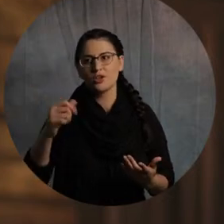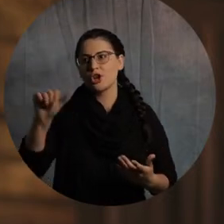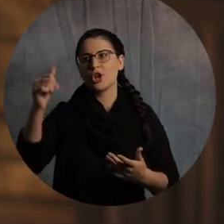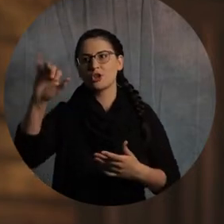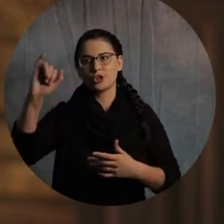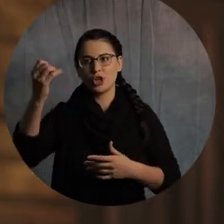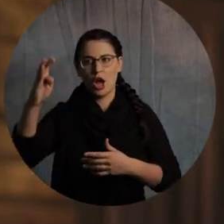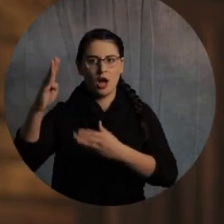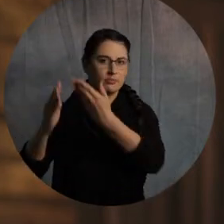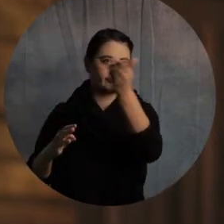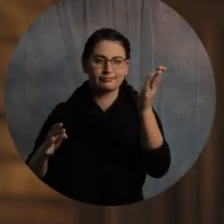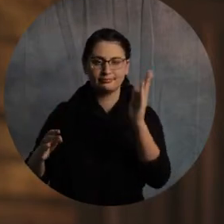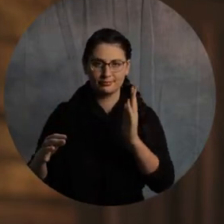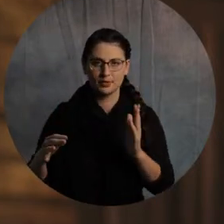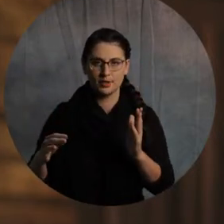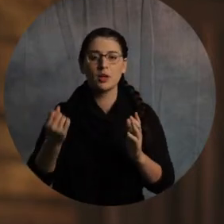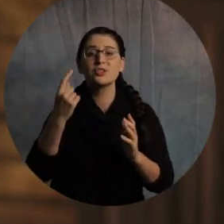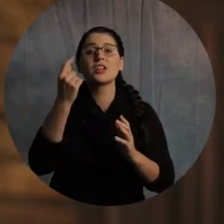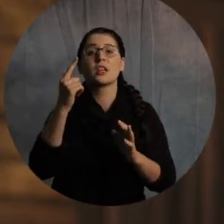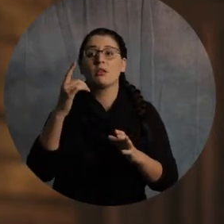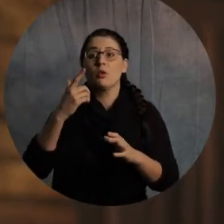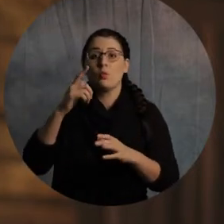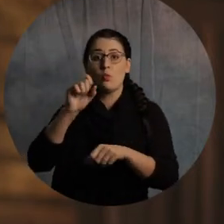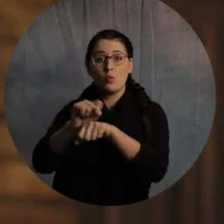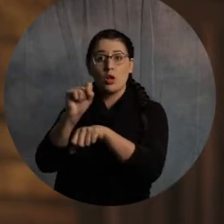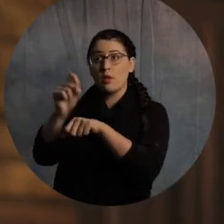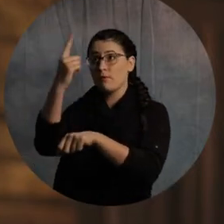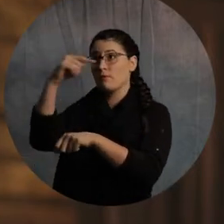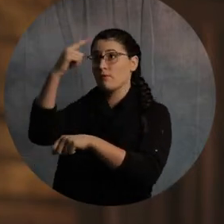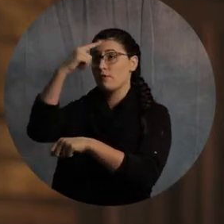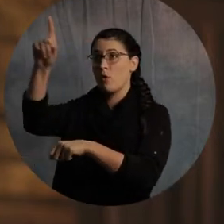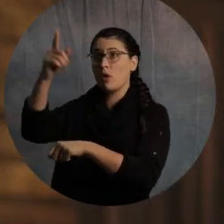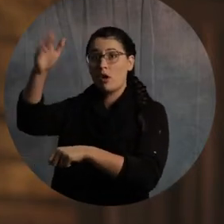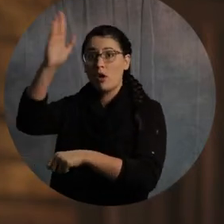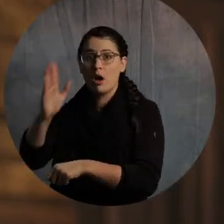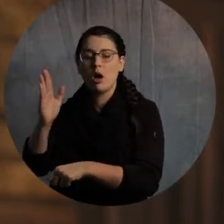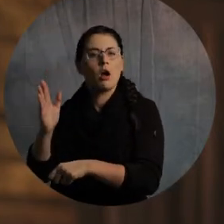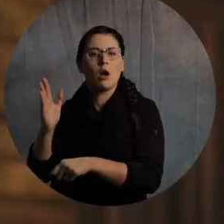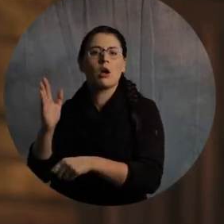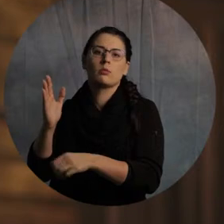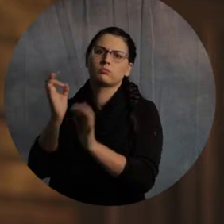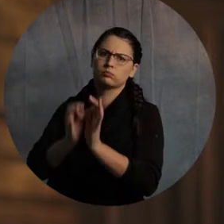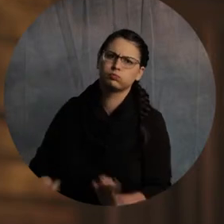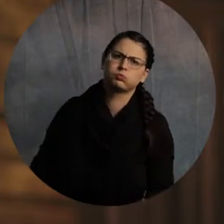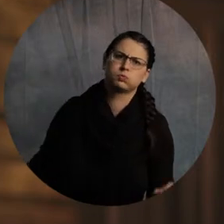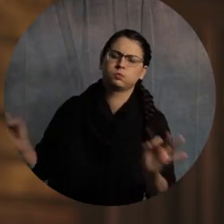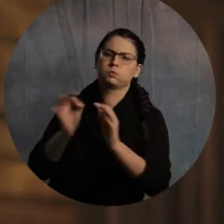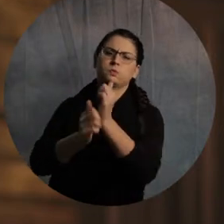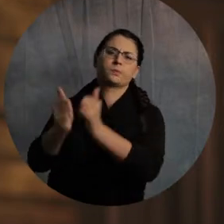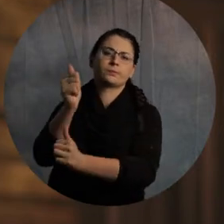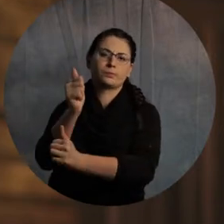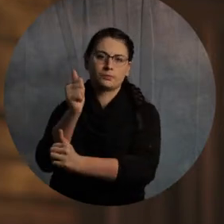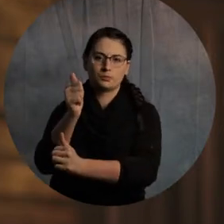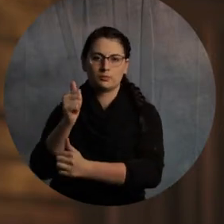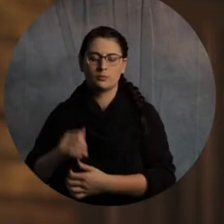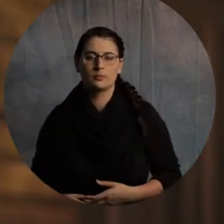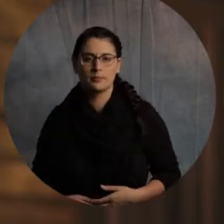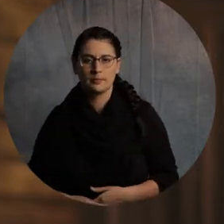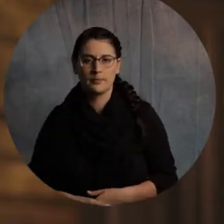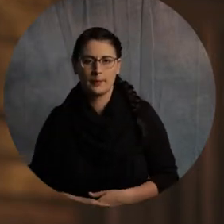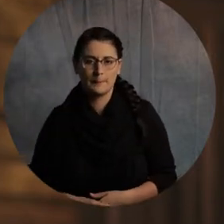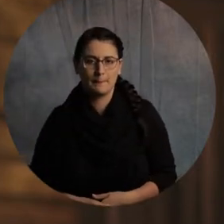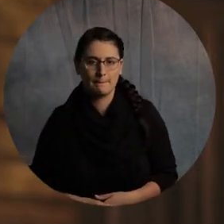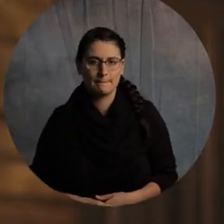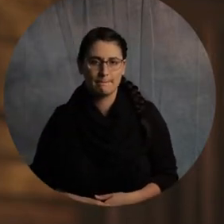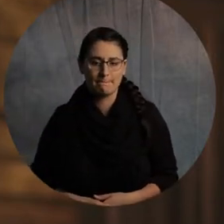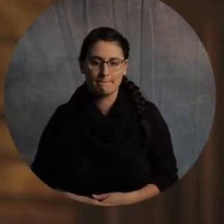work of the Lord is irreplaceable. Like, as you labor in what Christ accomplished on Calvary, I